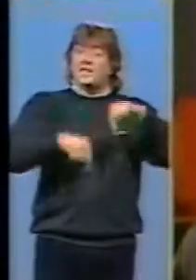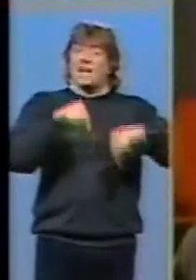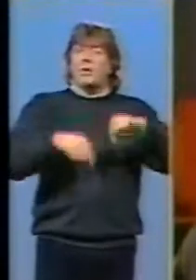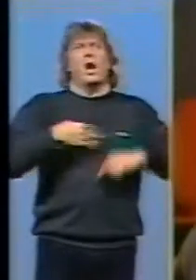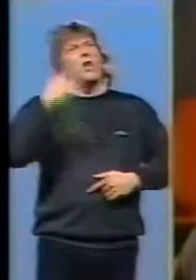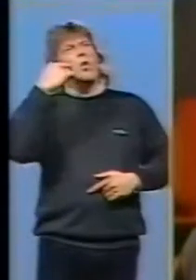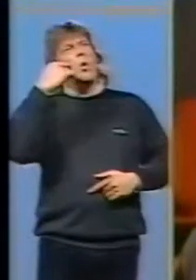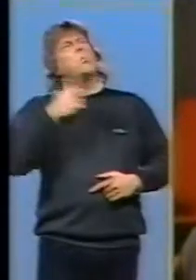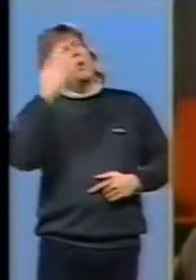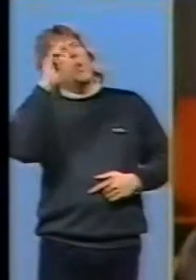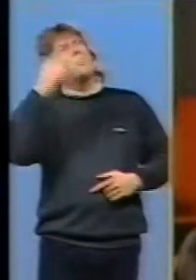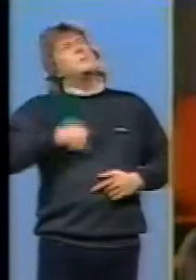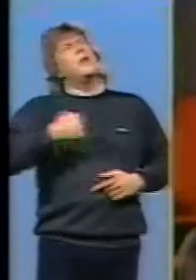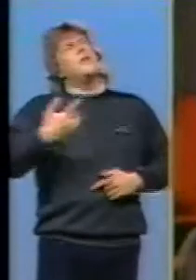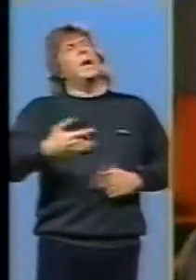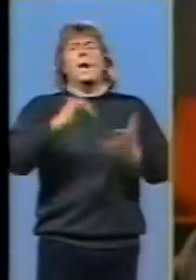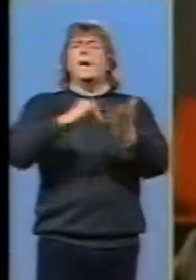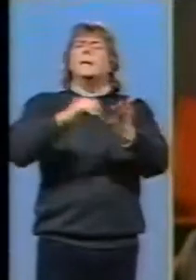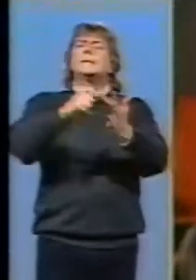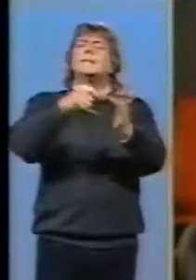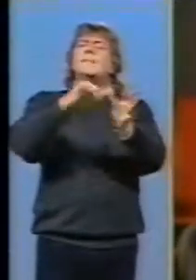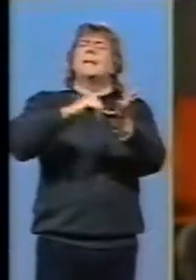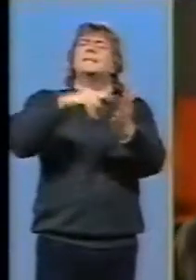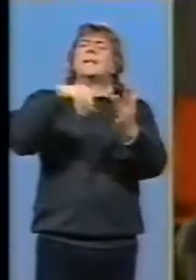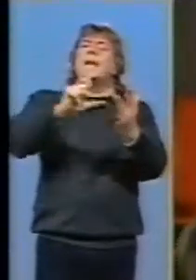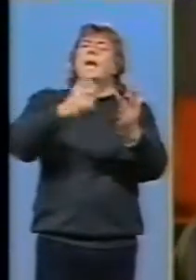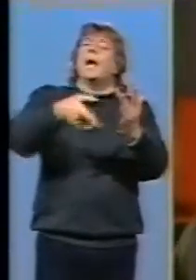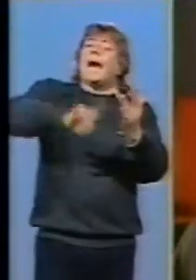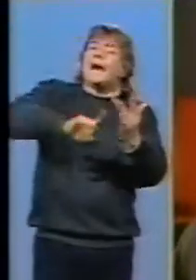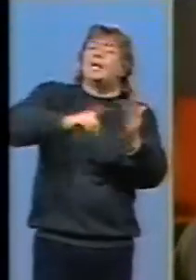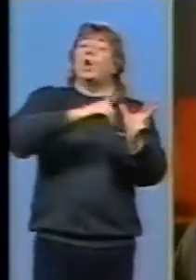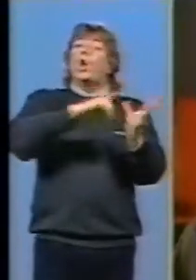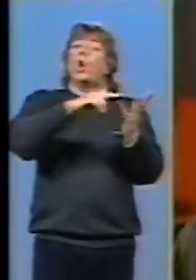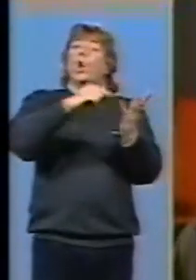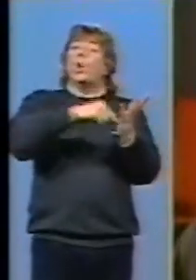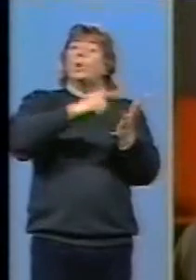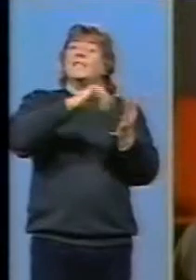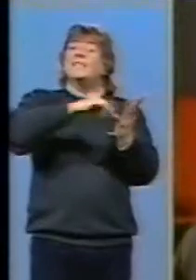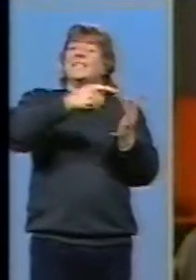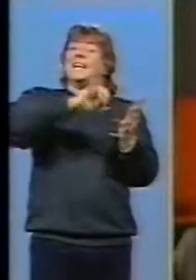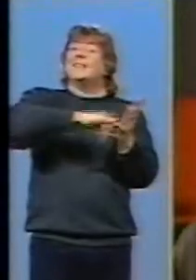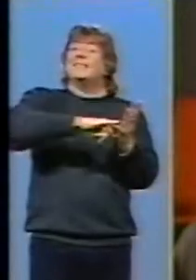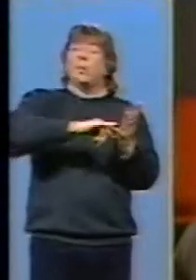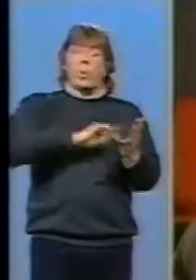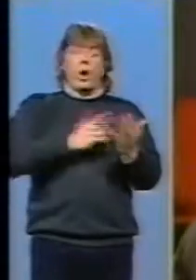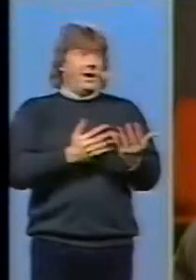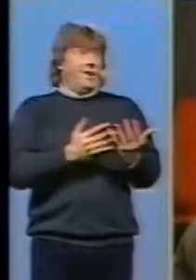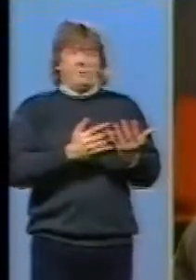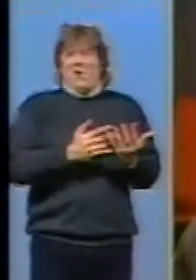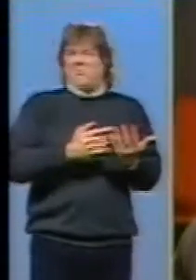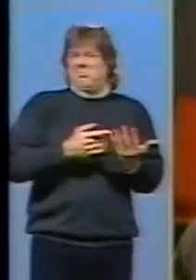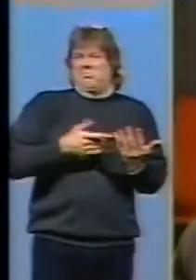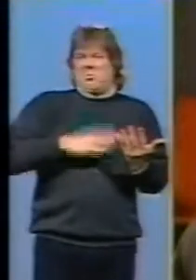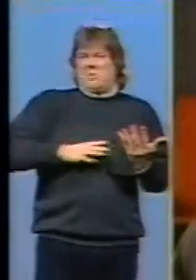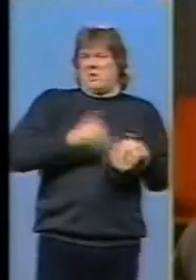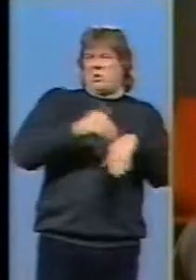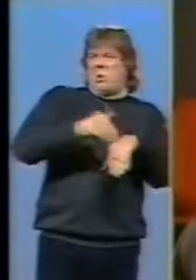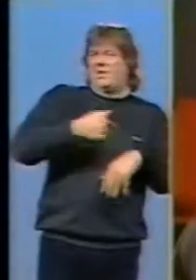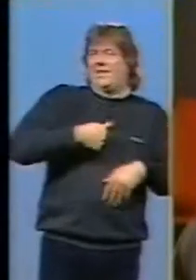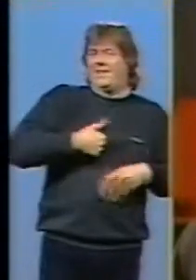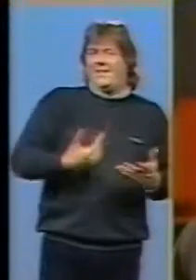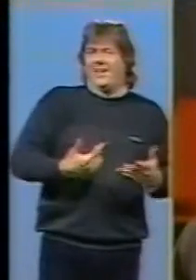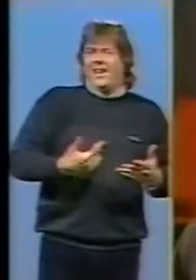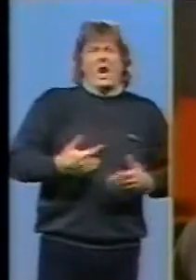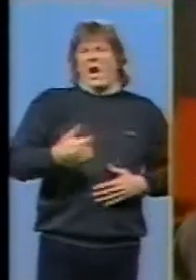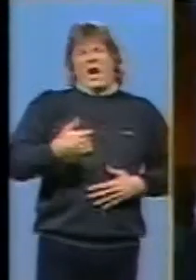me and the Autistics which was going to be the Blockheads and just called it Spastic just to be naughty because I didn't really subscribe to